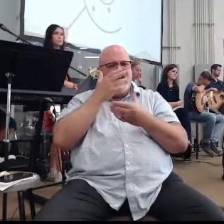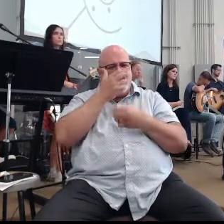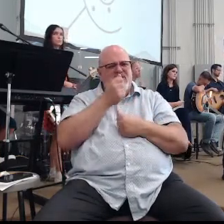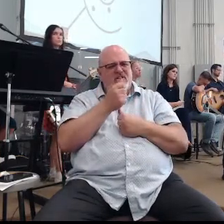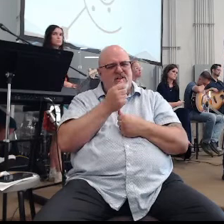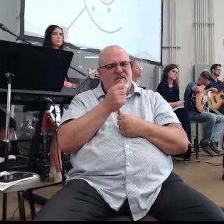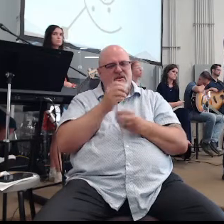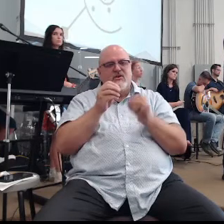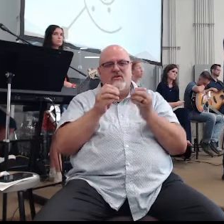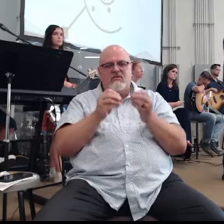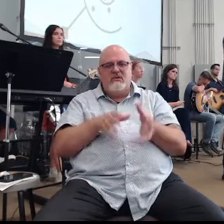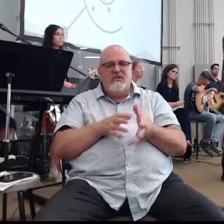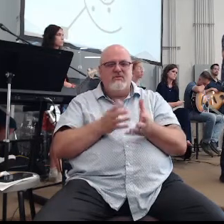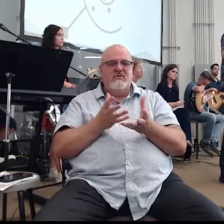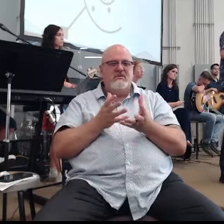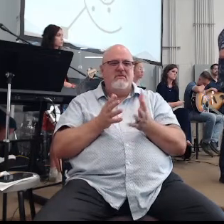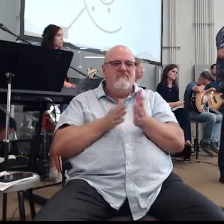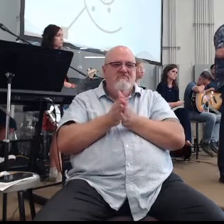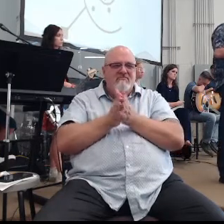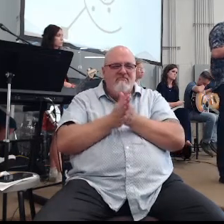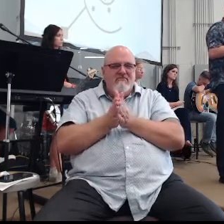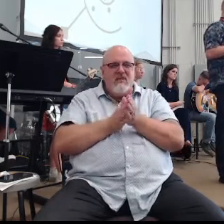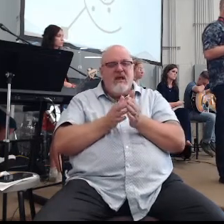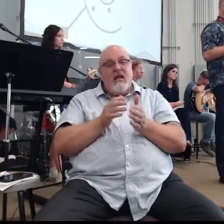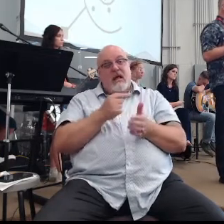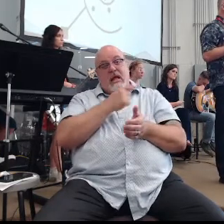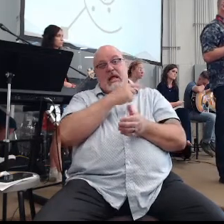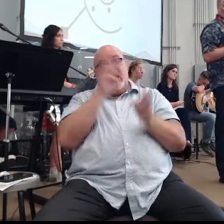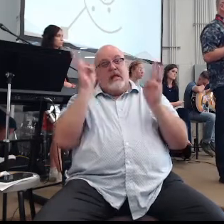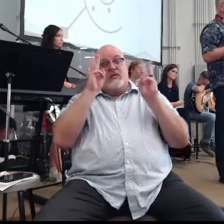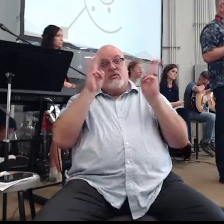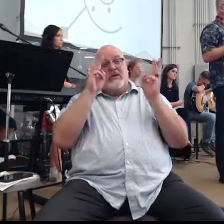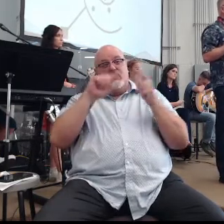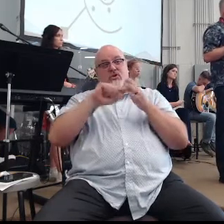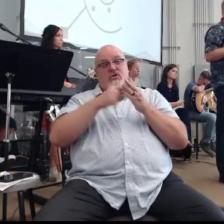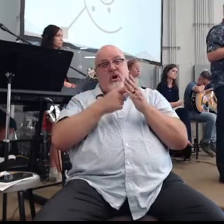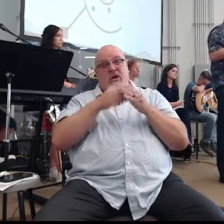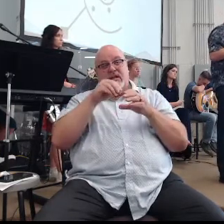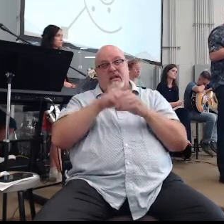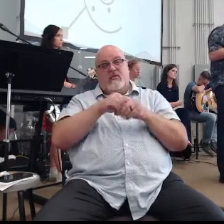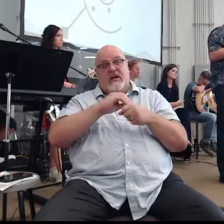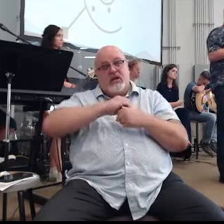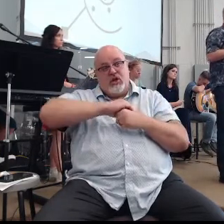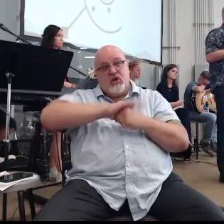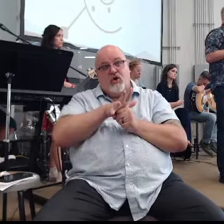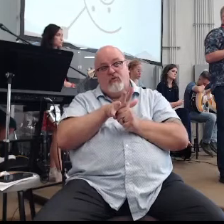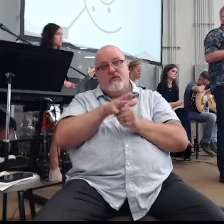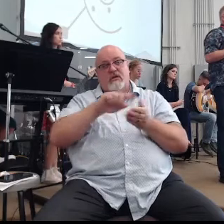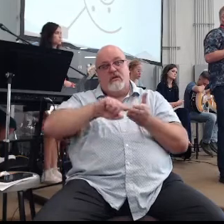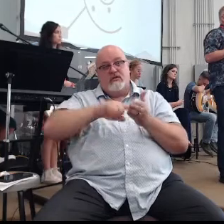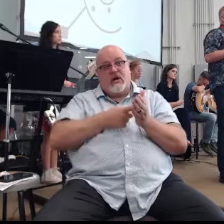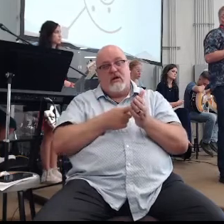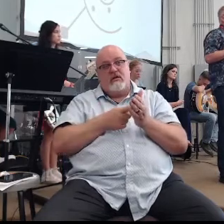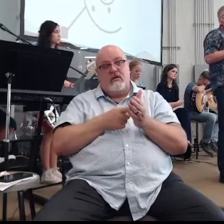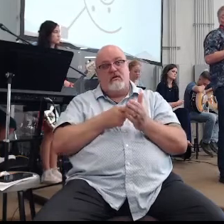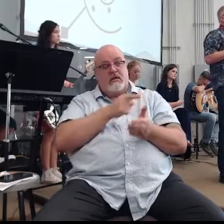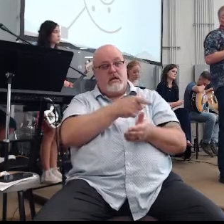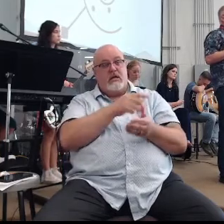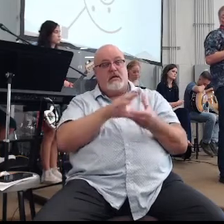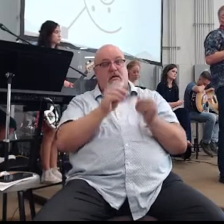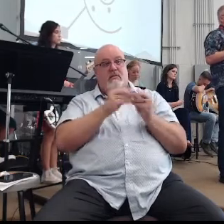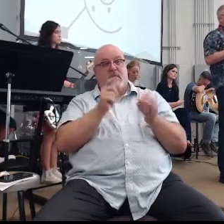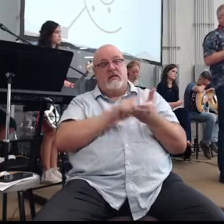My eddy occurred, my winter of the soul occurred at the beginning of COVID. Pastor Doug talked about this last week